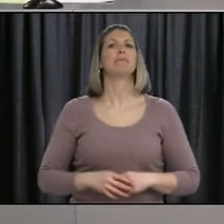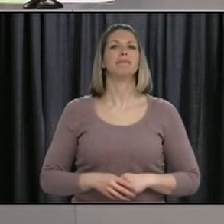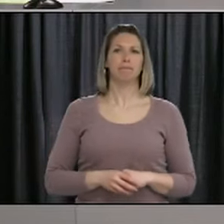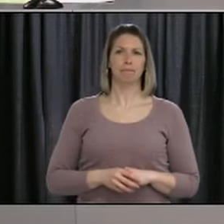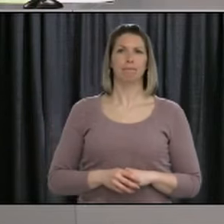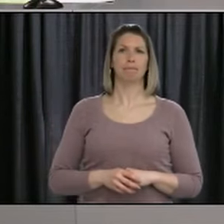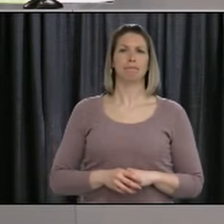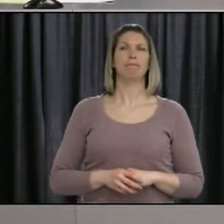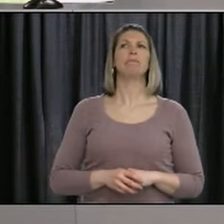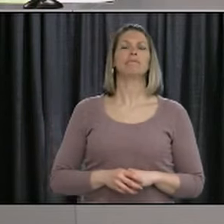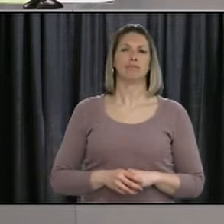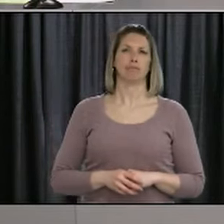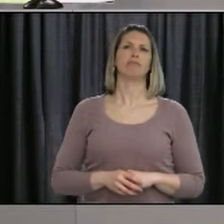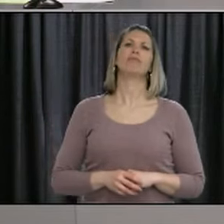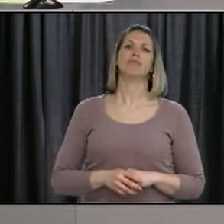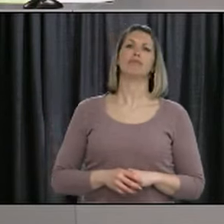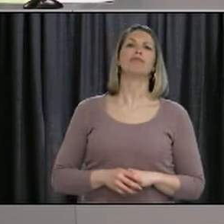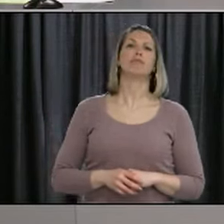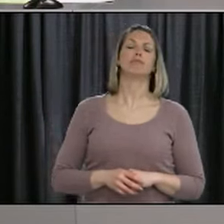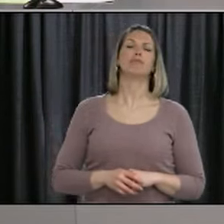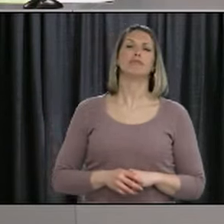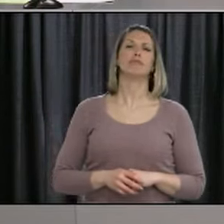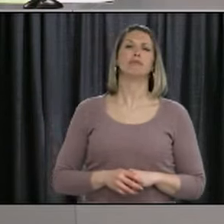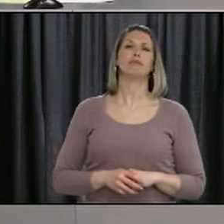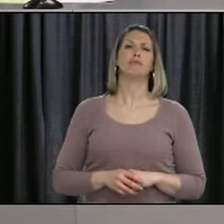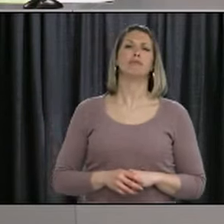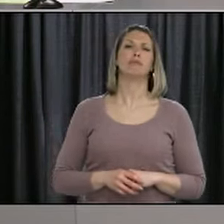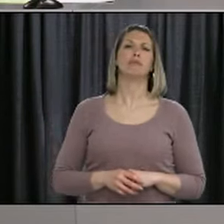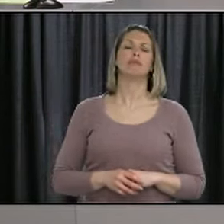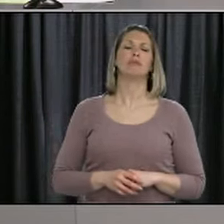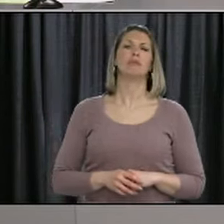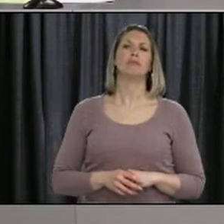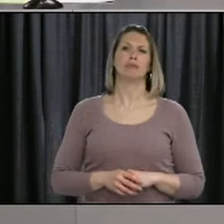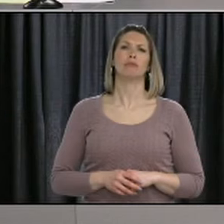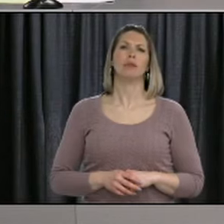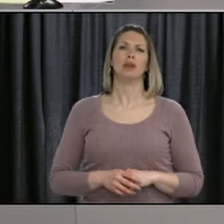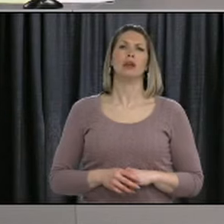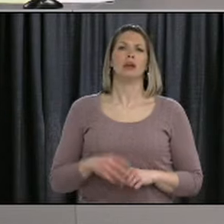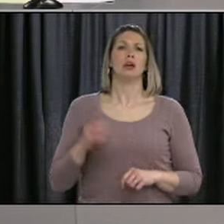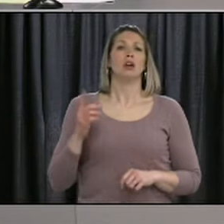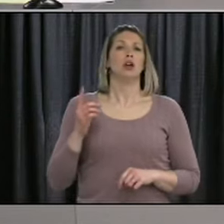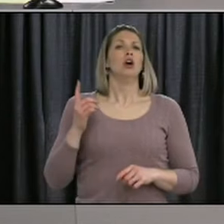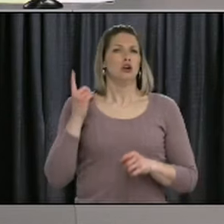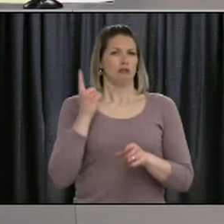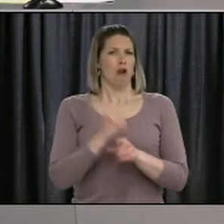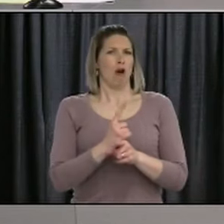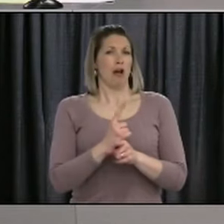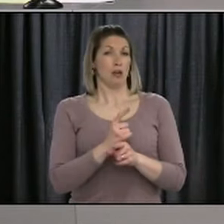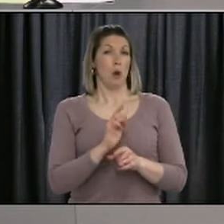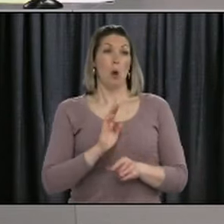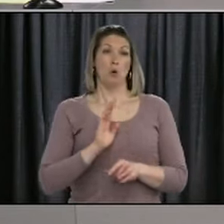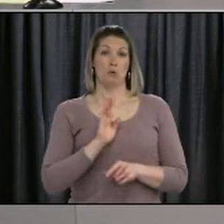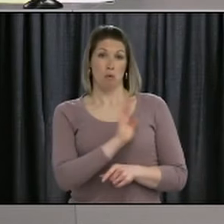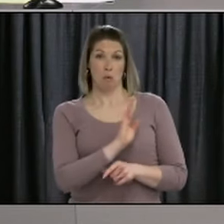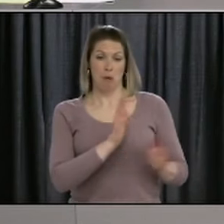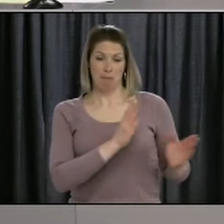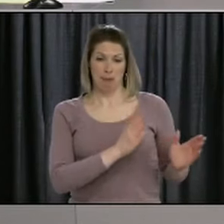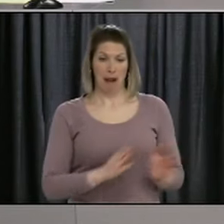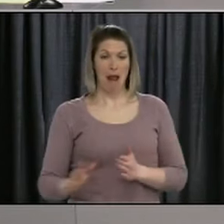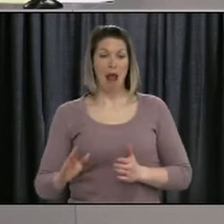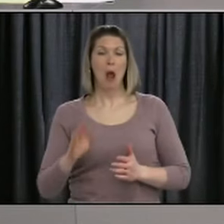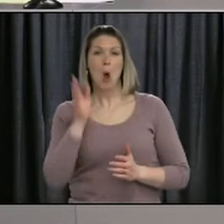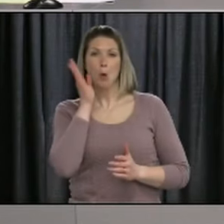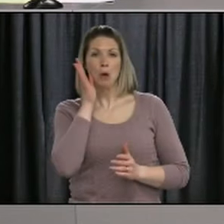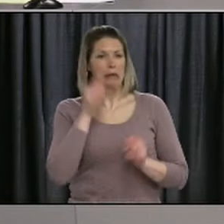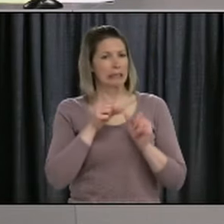Right. And will that challenge, I guess, be assessed in more detail and kind of future updates to this plan if, it's, you know, six months from now